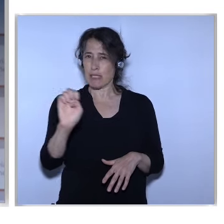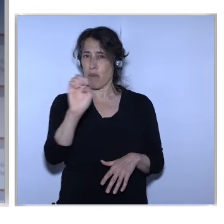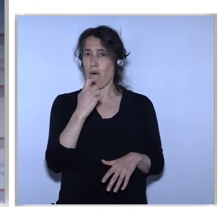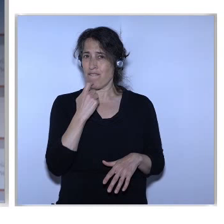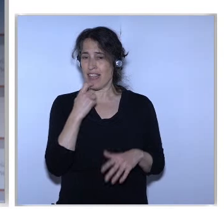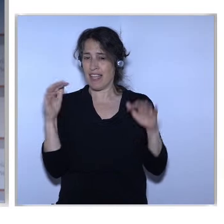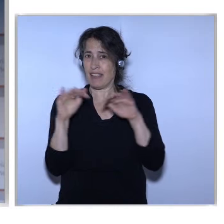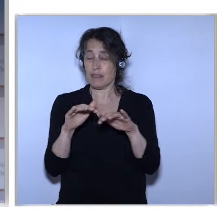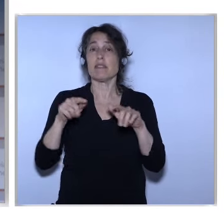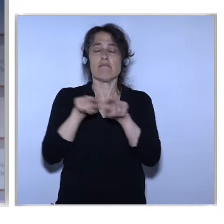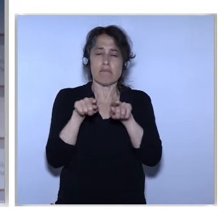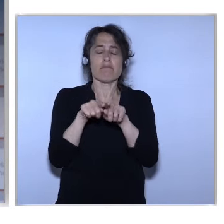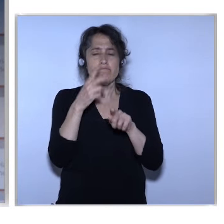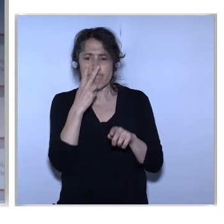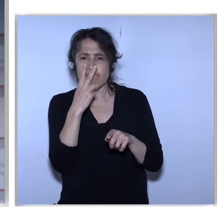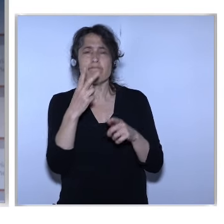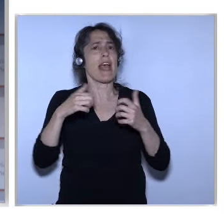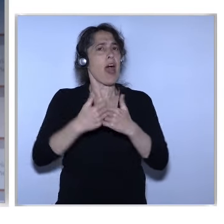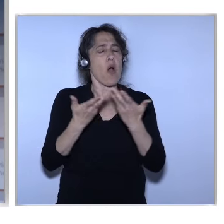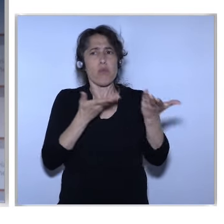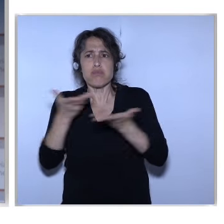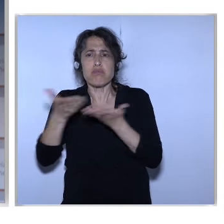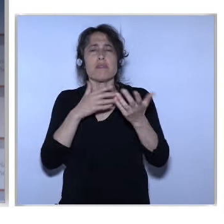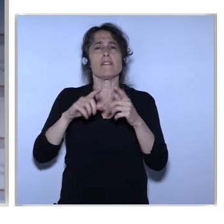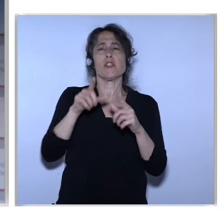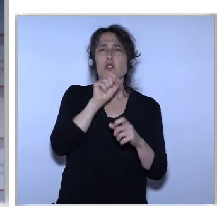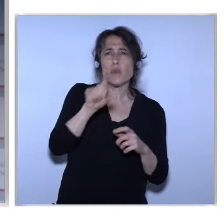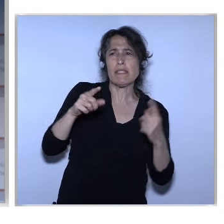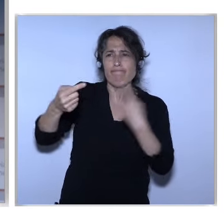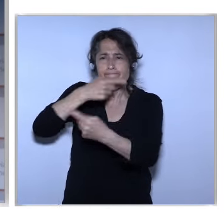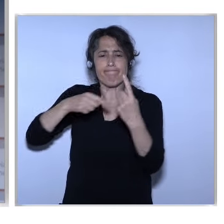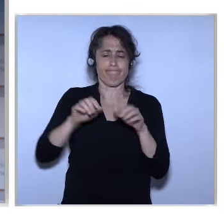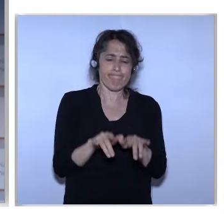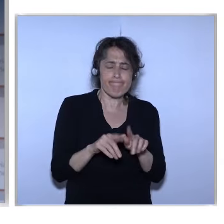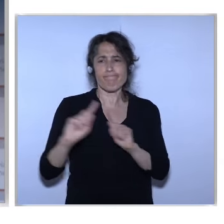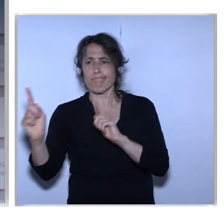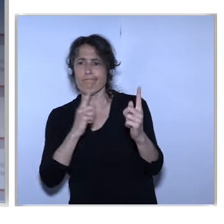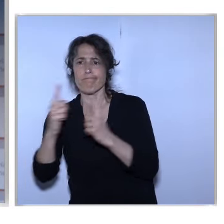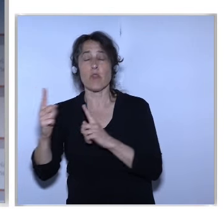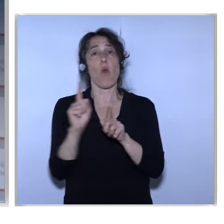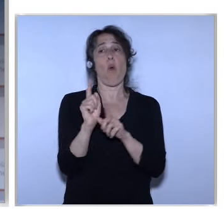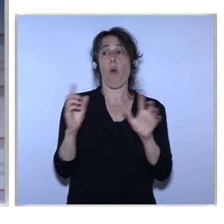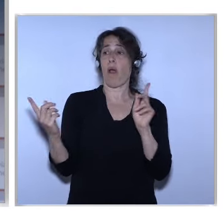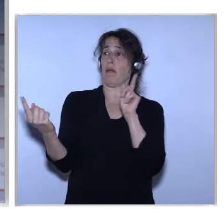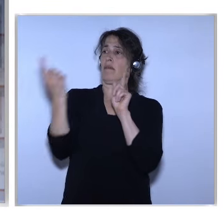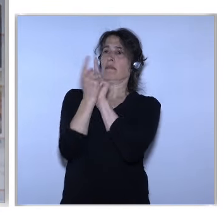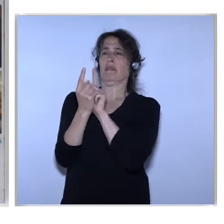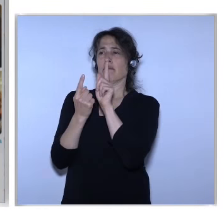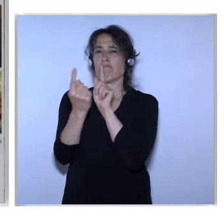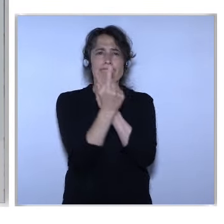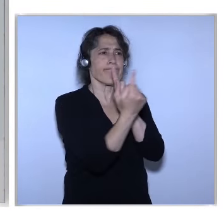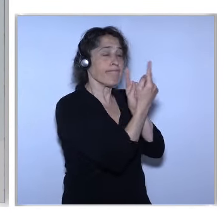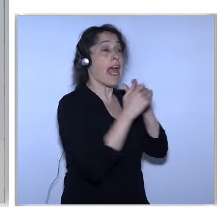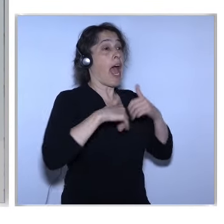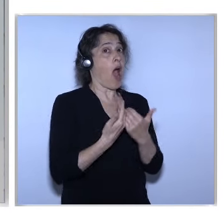tweets And as well A lot Of face To face Meetings And people Committing For their Kind of Joint Efforts